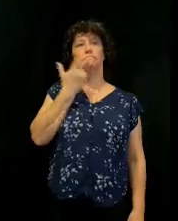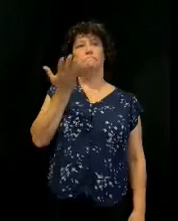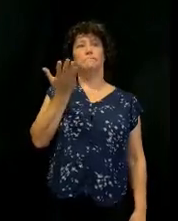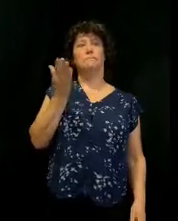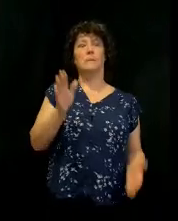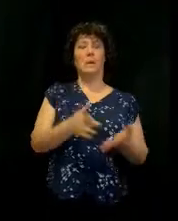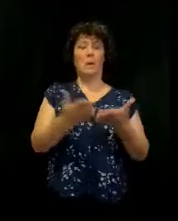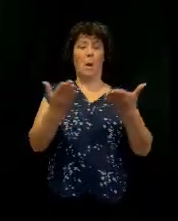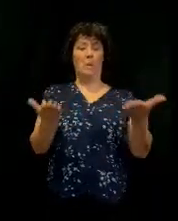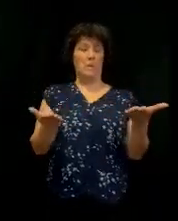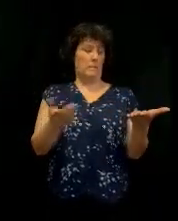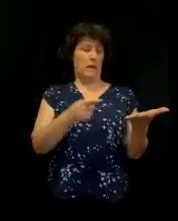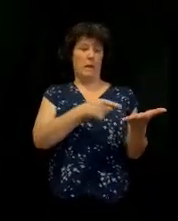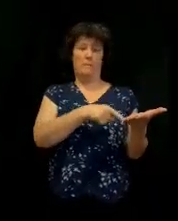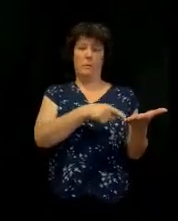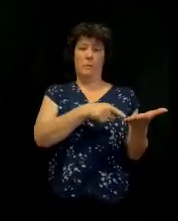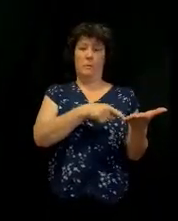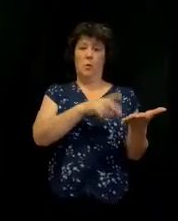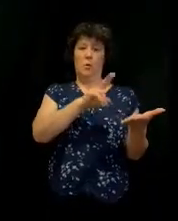Open up this book.